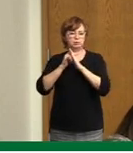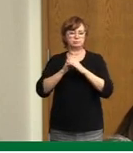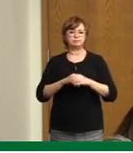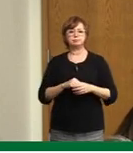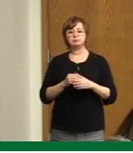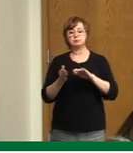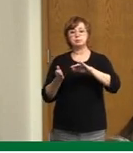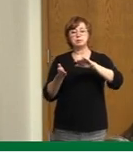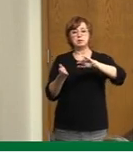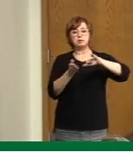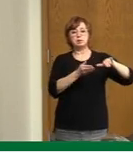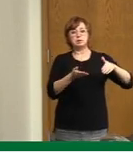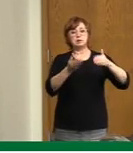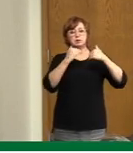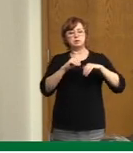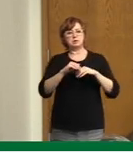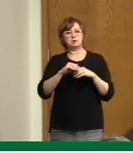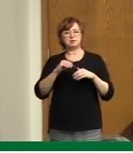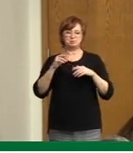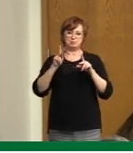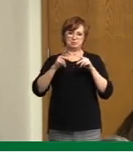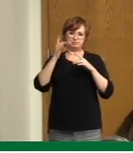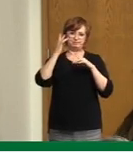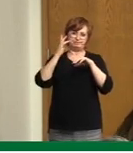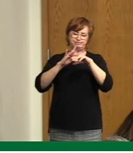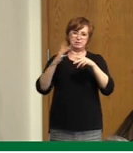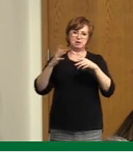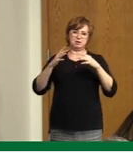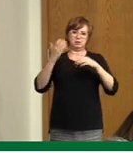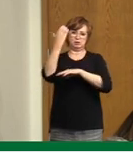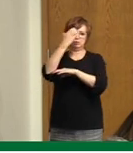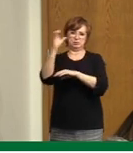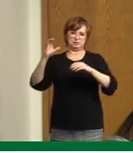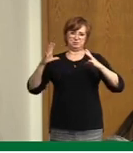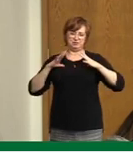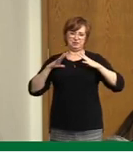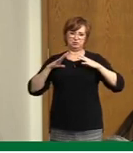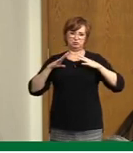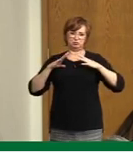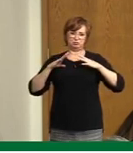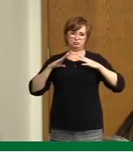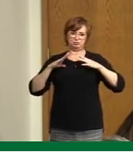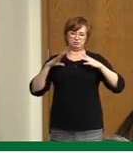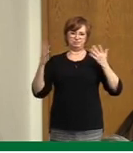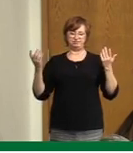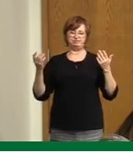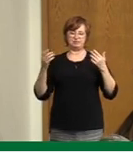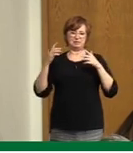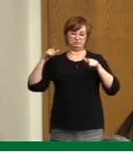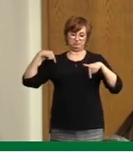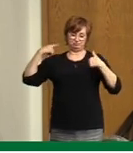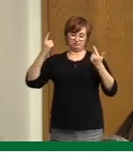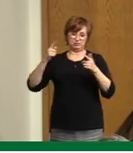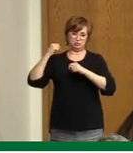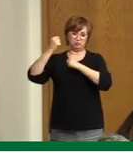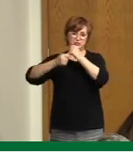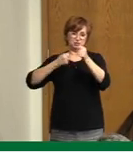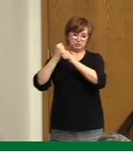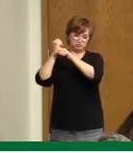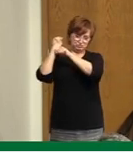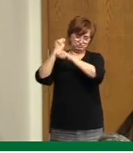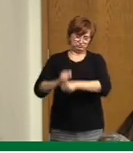course, what are the plans for the holidays for Christmas? And, you know, traditionally that's the time to spend with family and friends and colleagues.